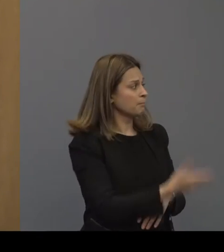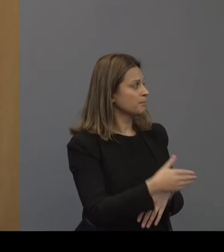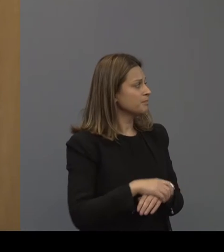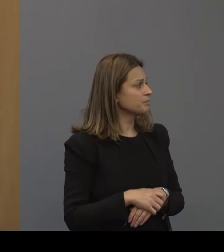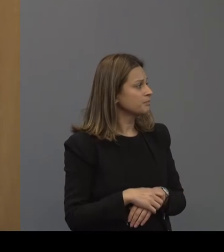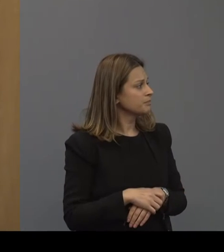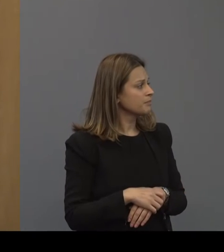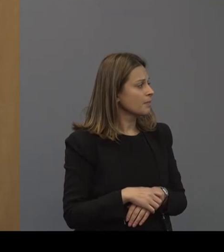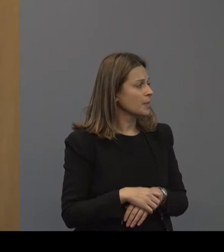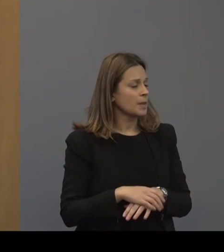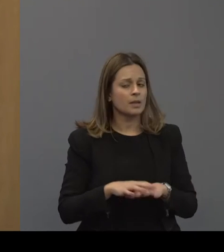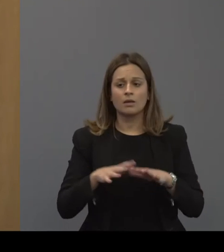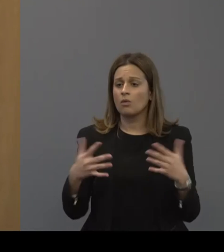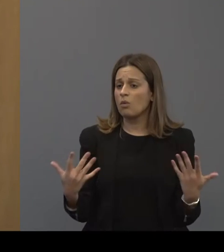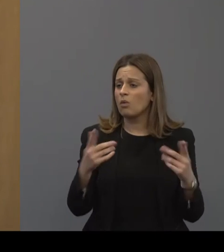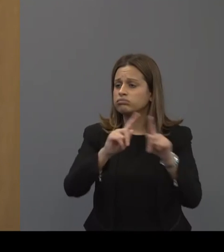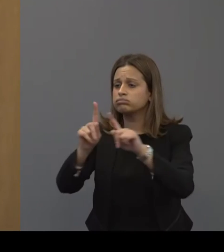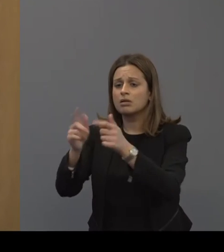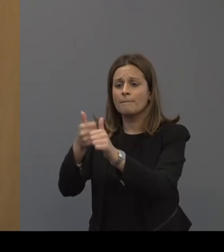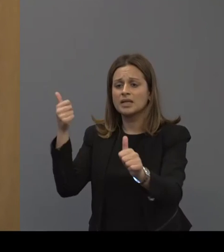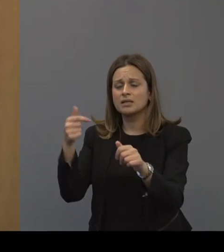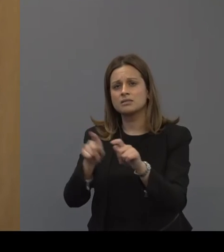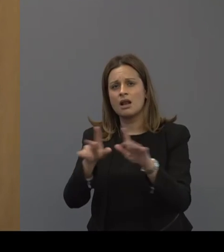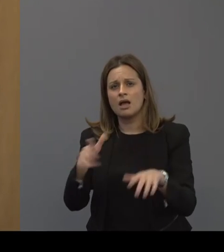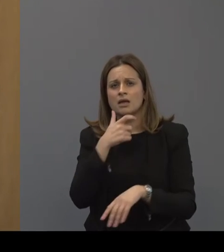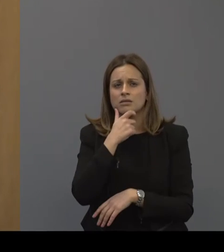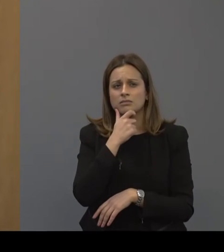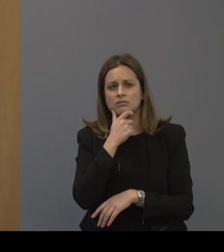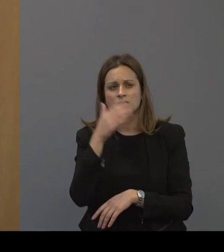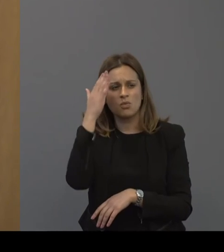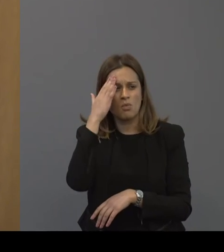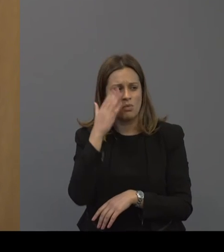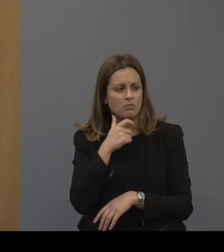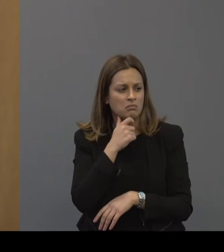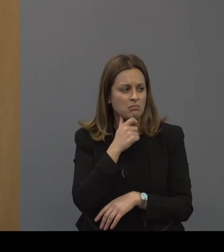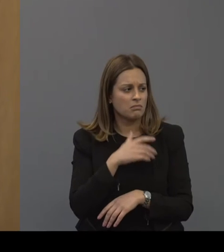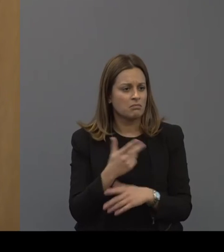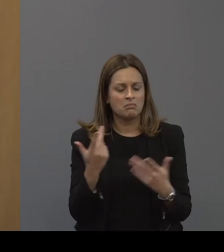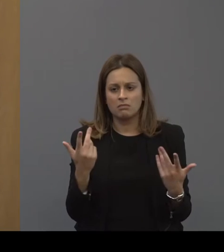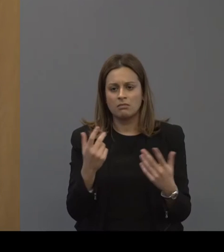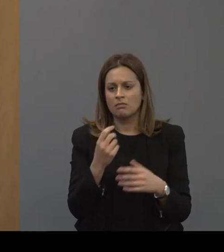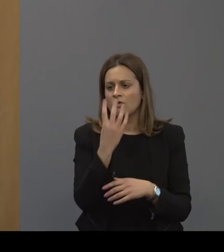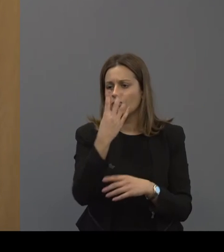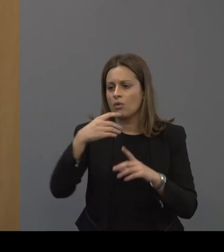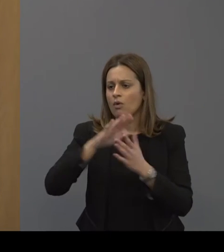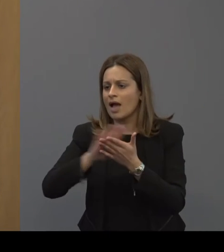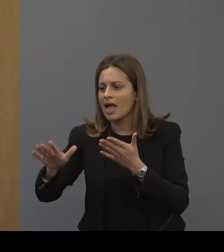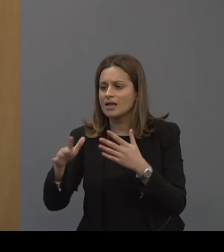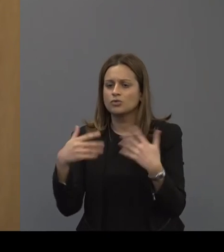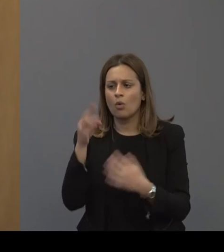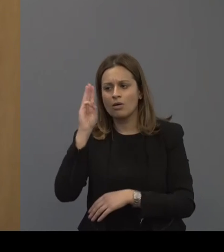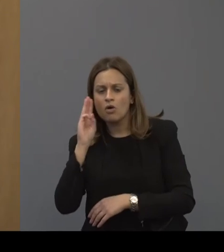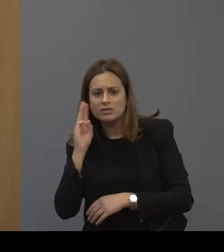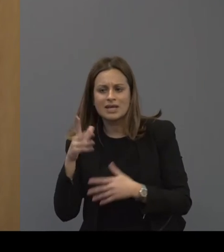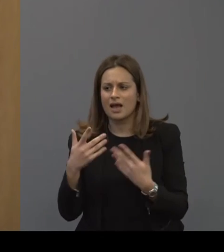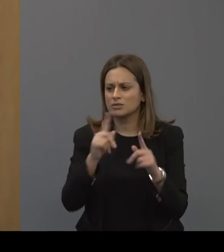even organizations like, you know, 4-H or Boy Scouts